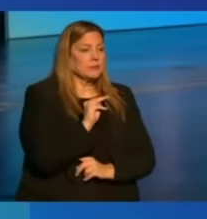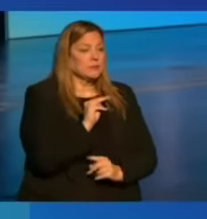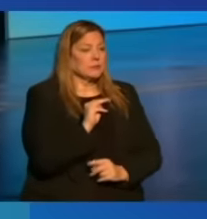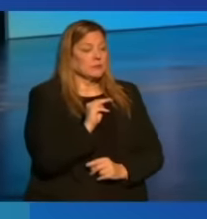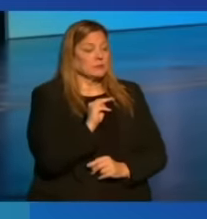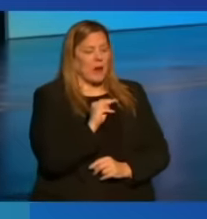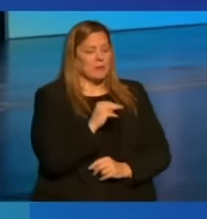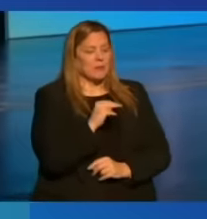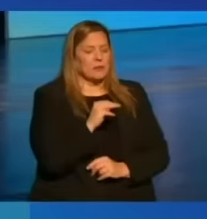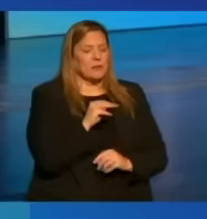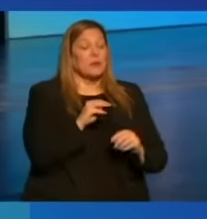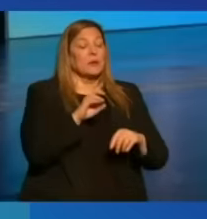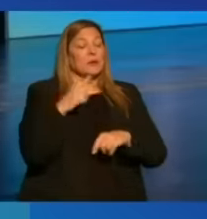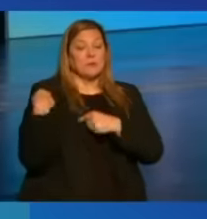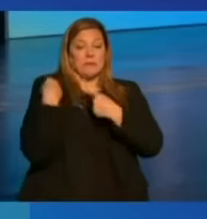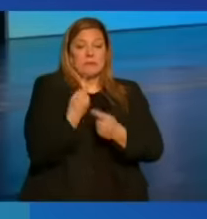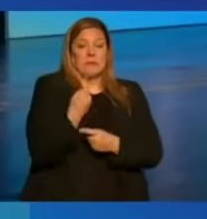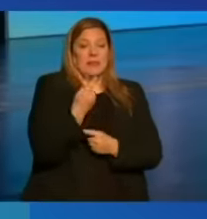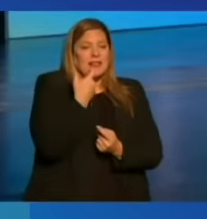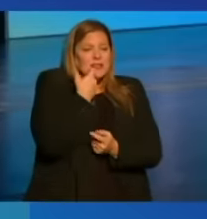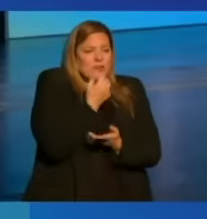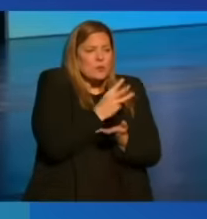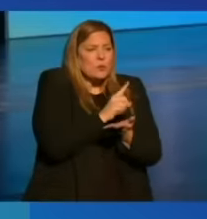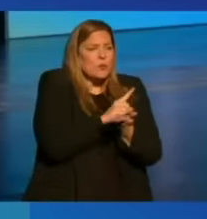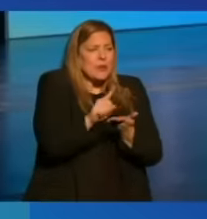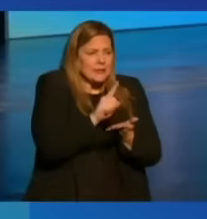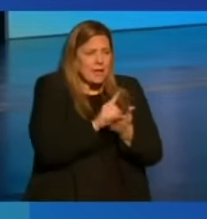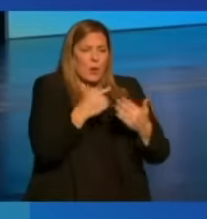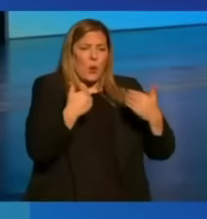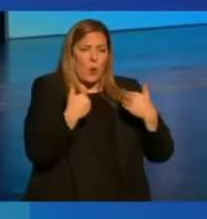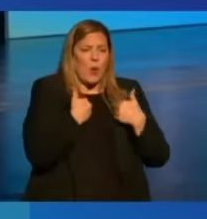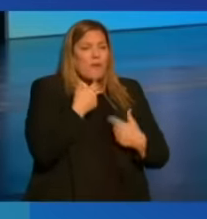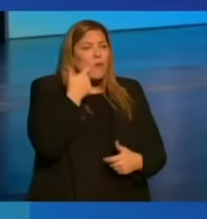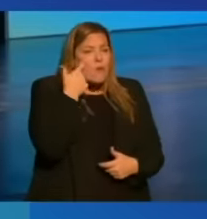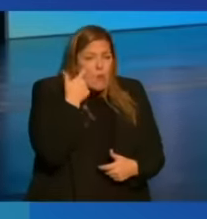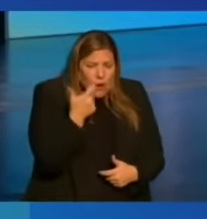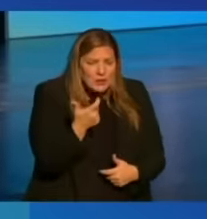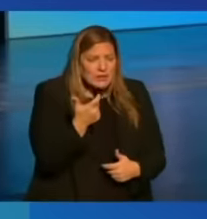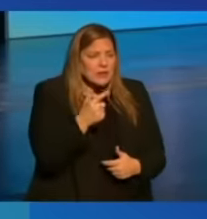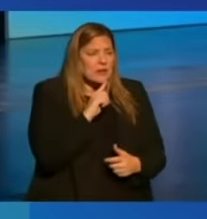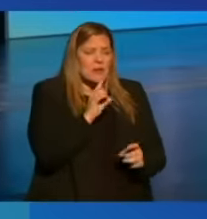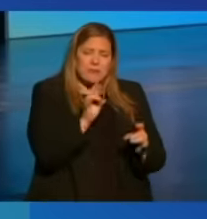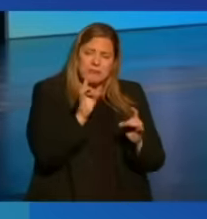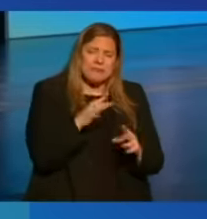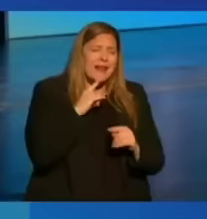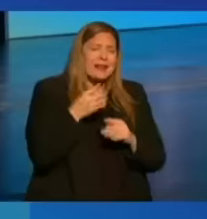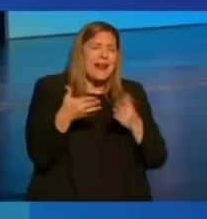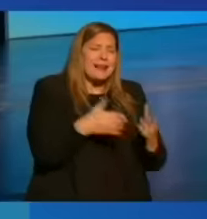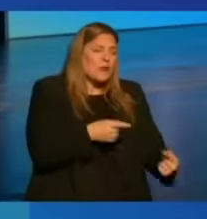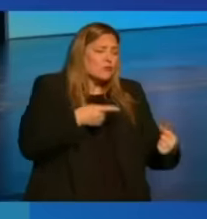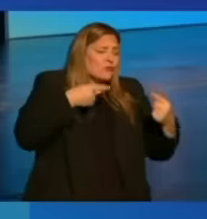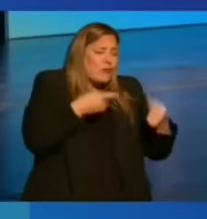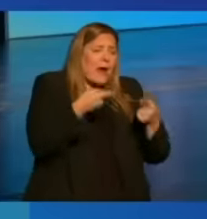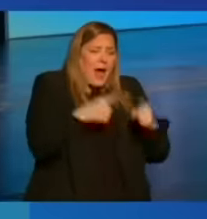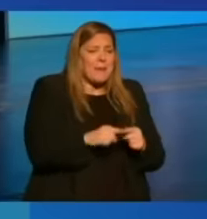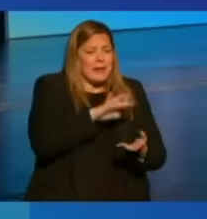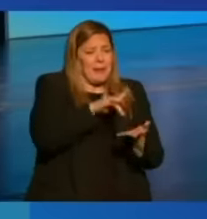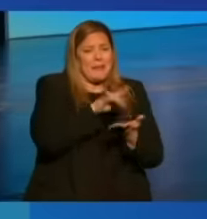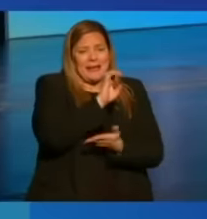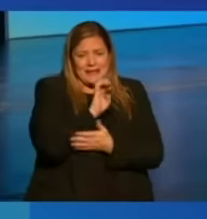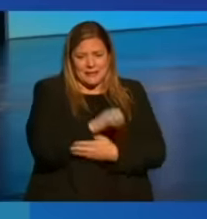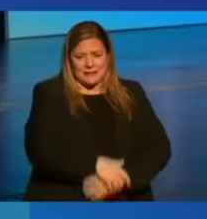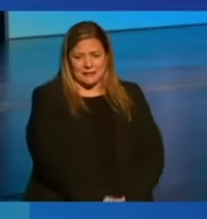And, of course, over the last few weeks, we have watched a deadly struggle unfold in the Middle East.